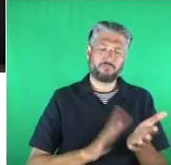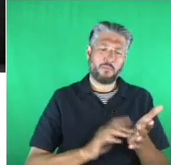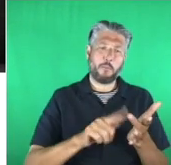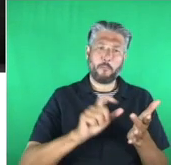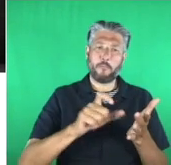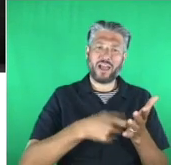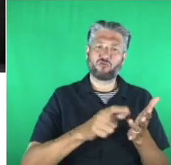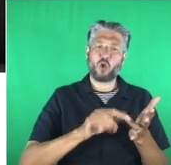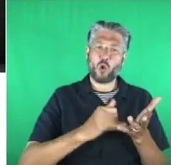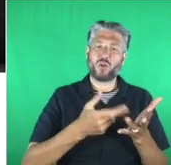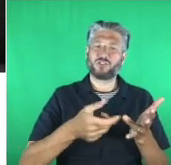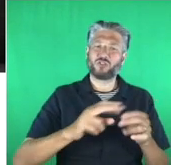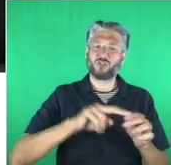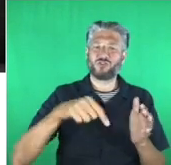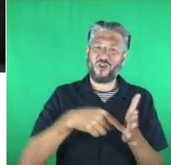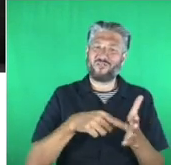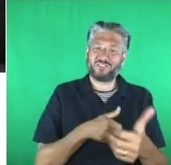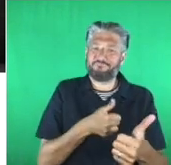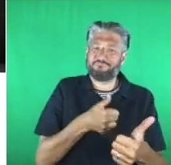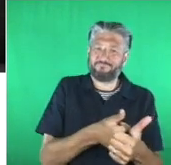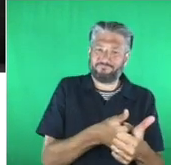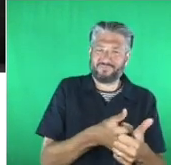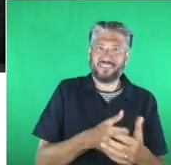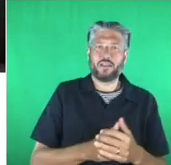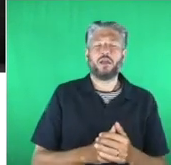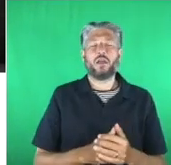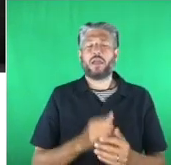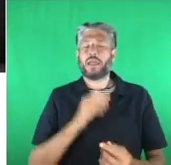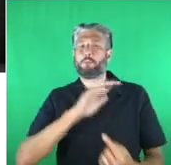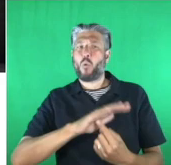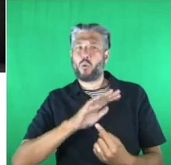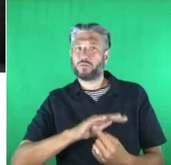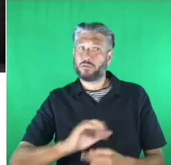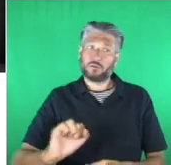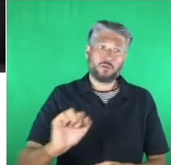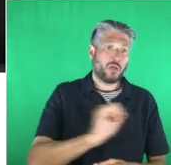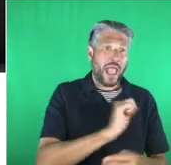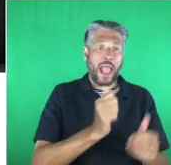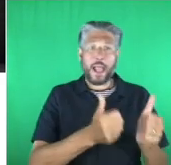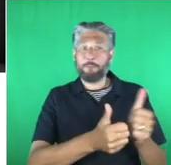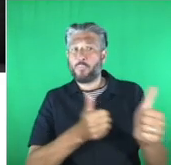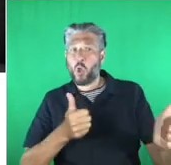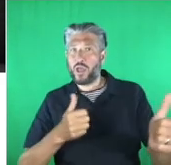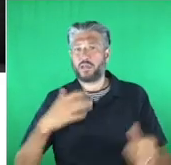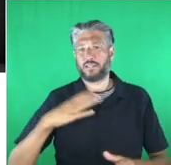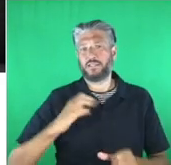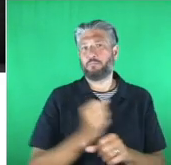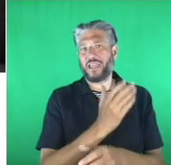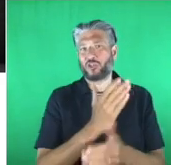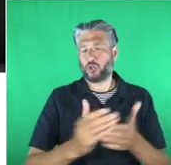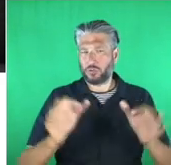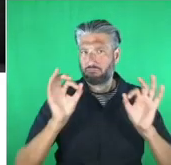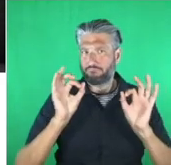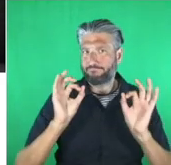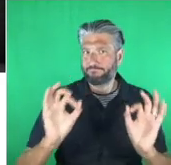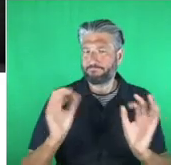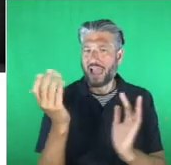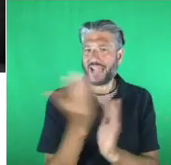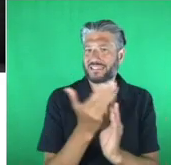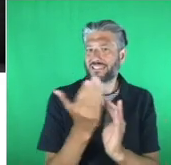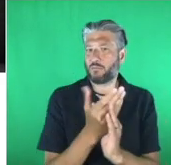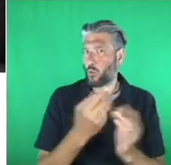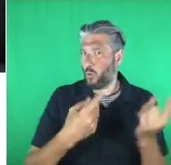making sure its workplace is accessible for all and completely inclusive. The Workplace Inclusion Award celebrates technology